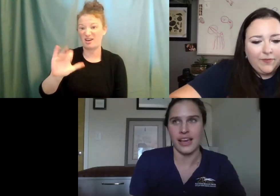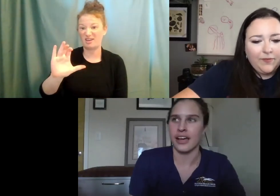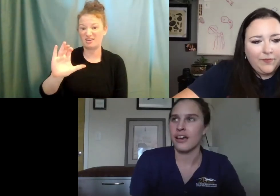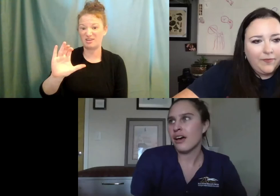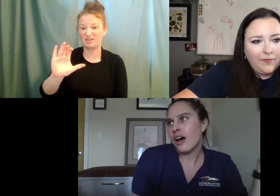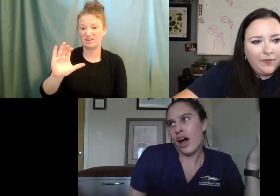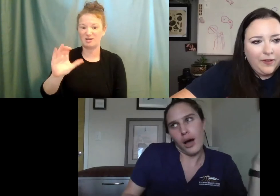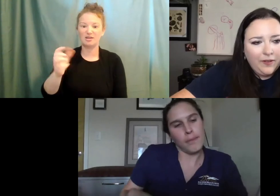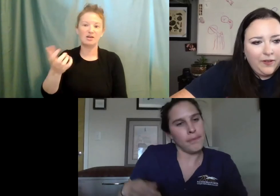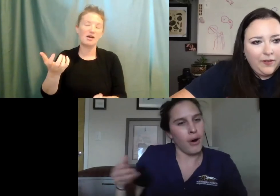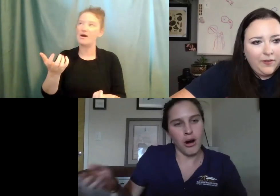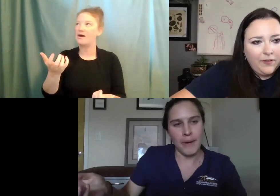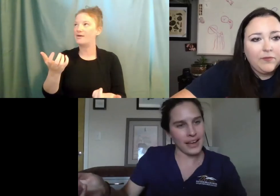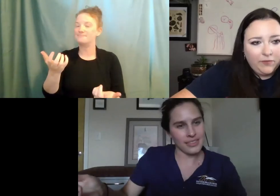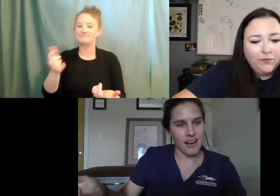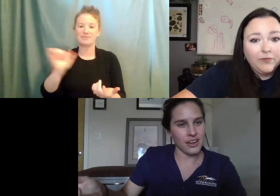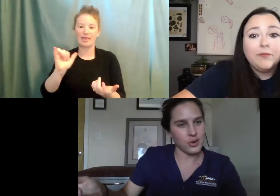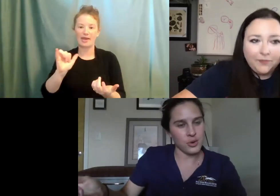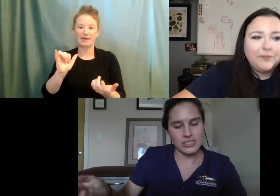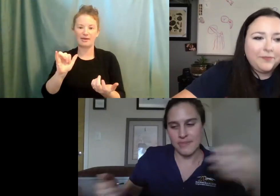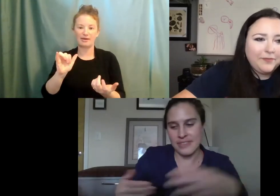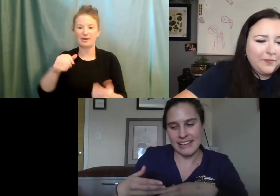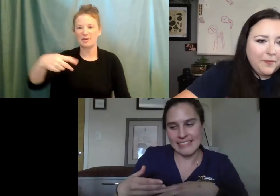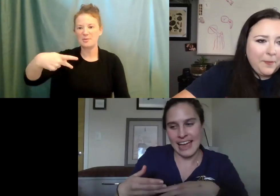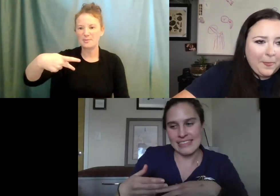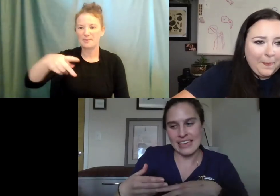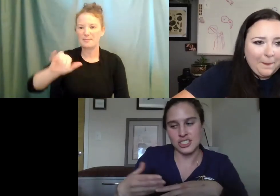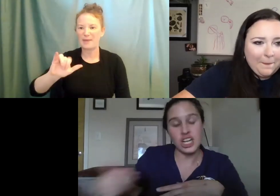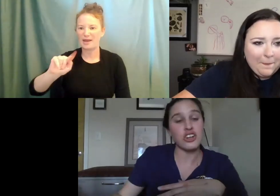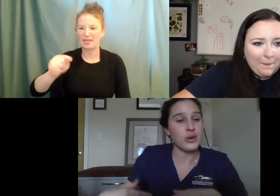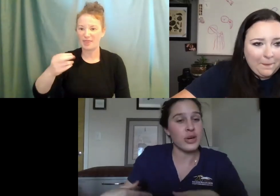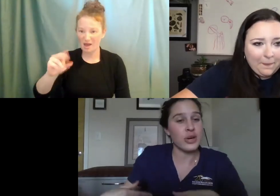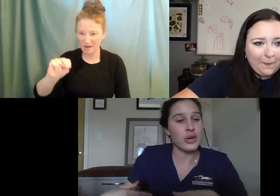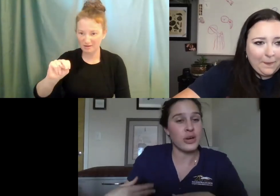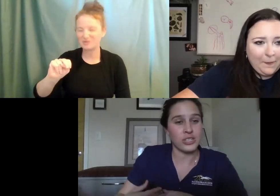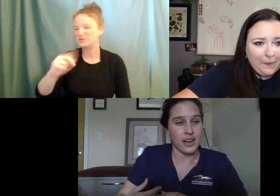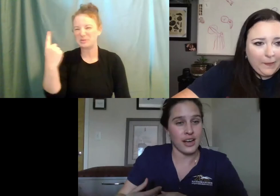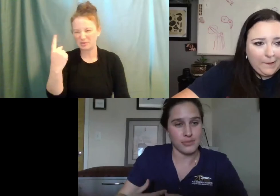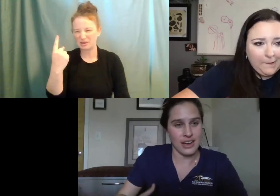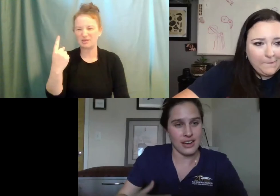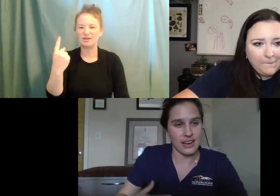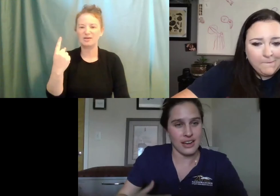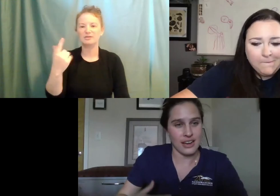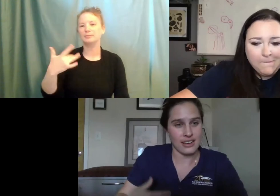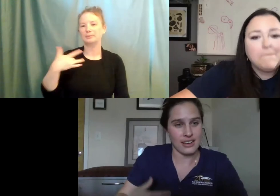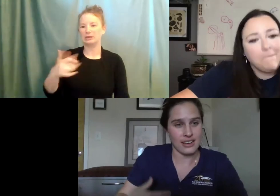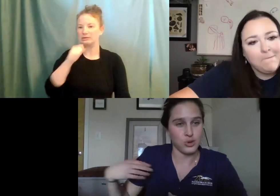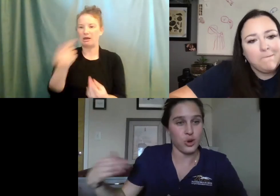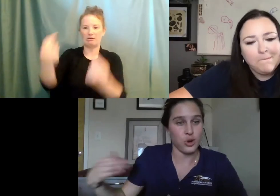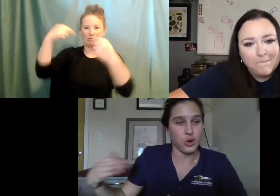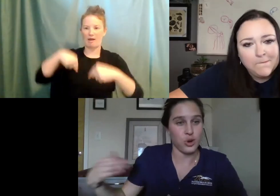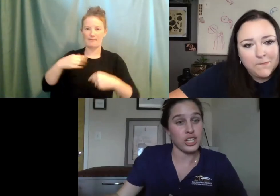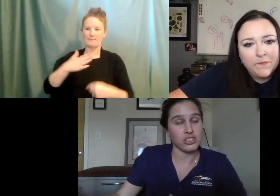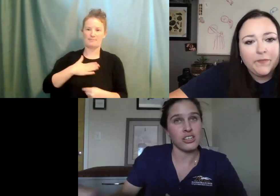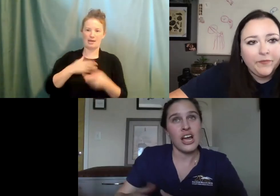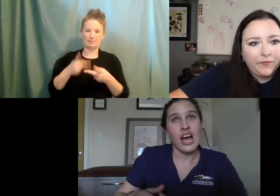be a pet, like a ball python or something like that, then generally it wouldn't come to us, it would go to a